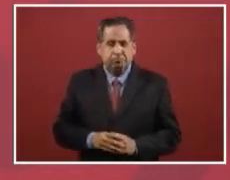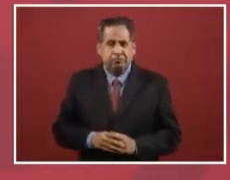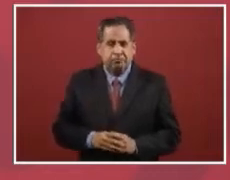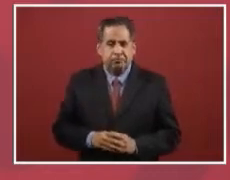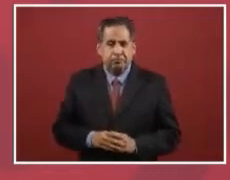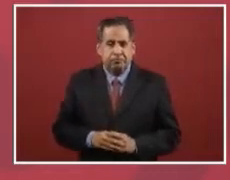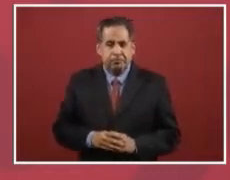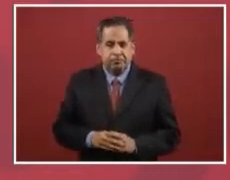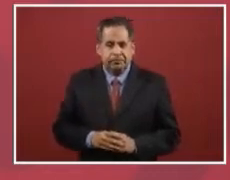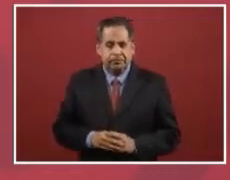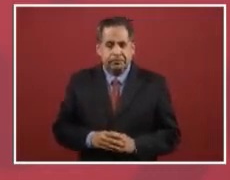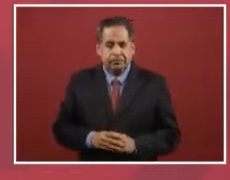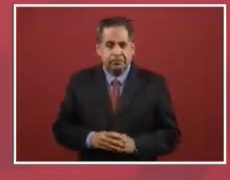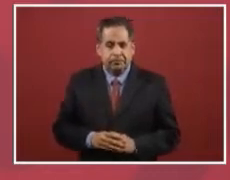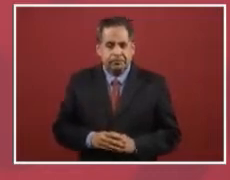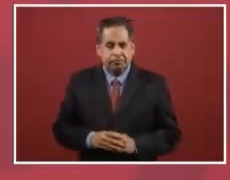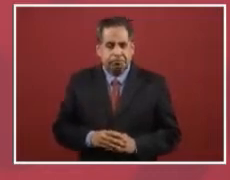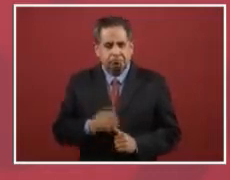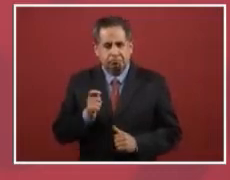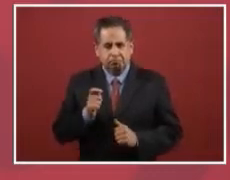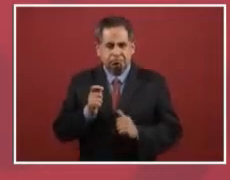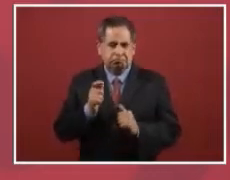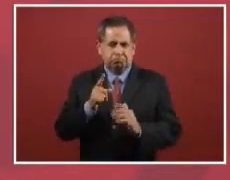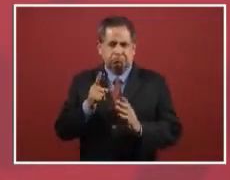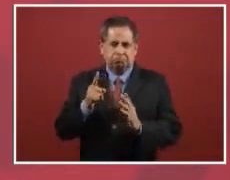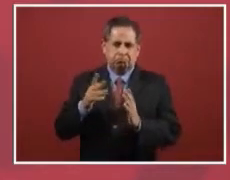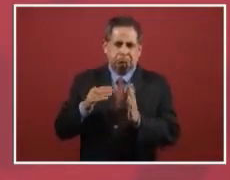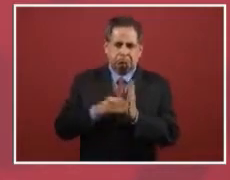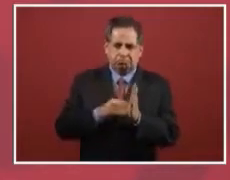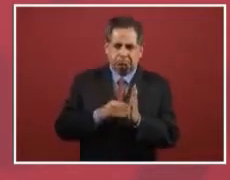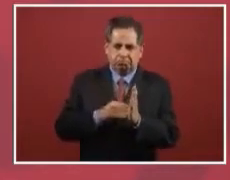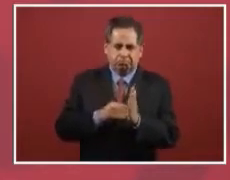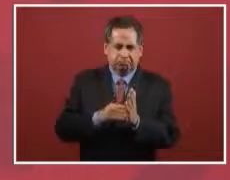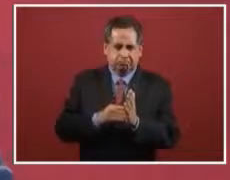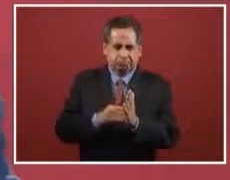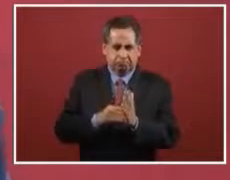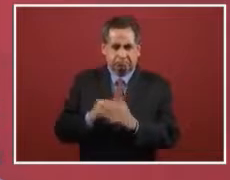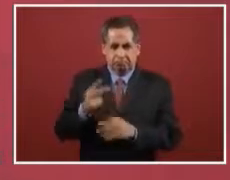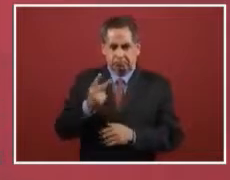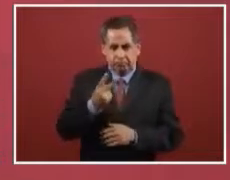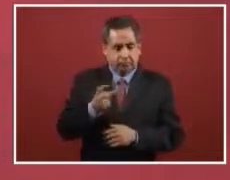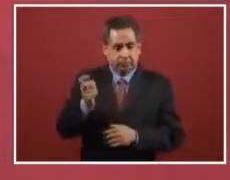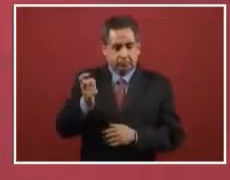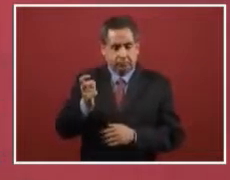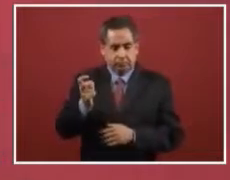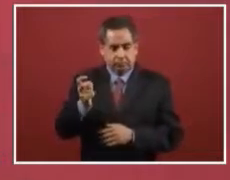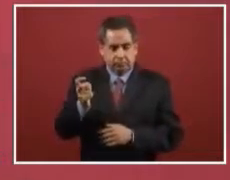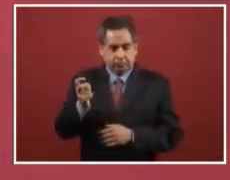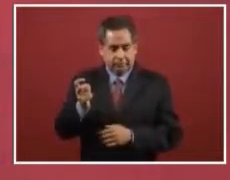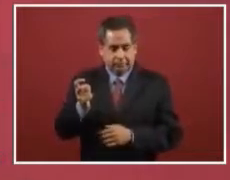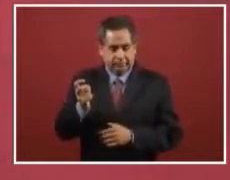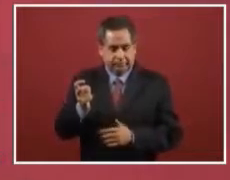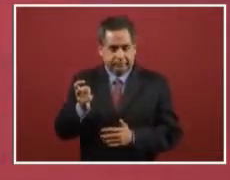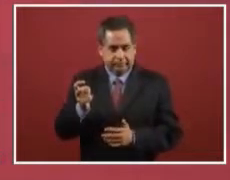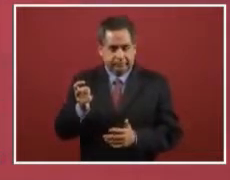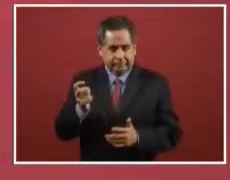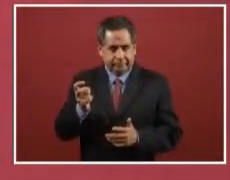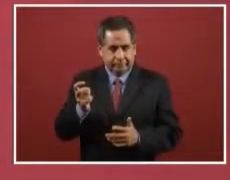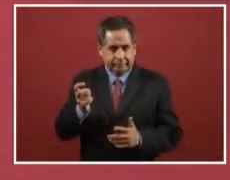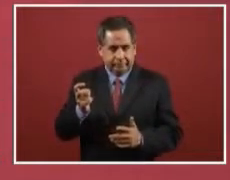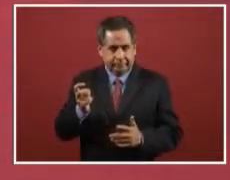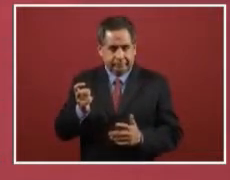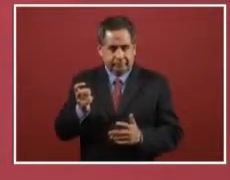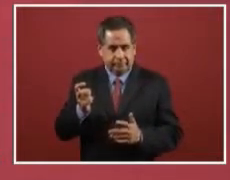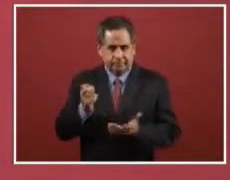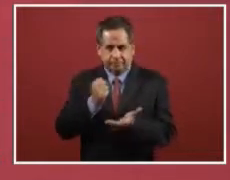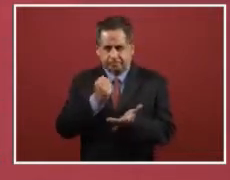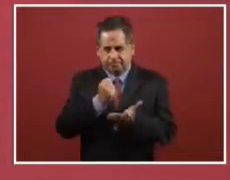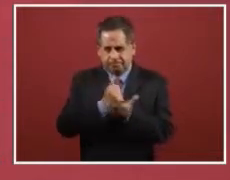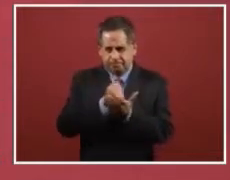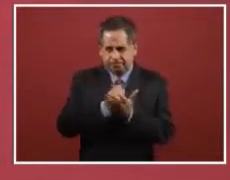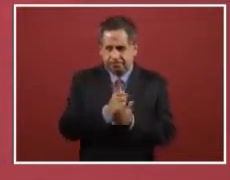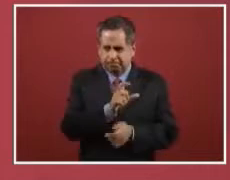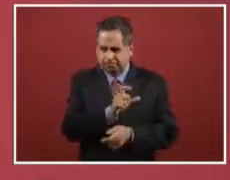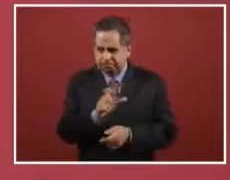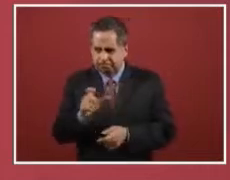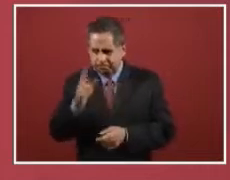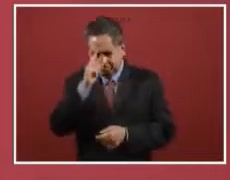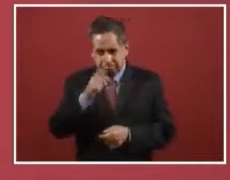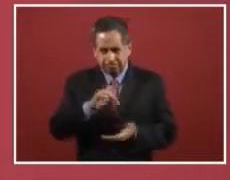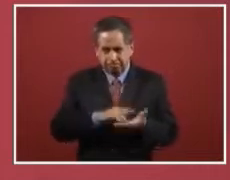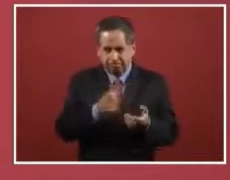say